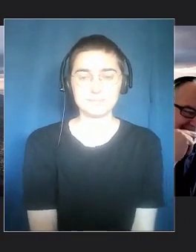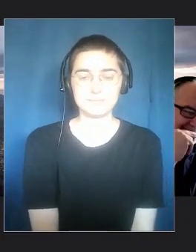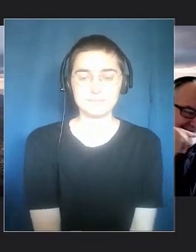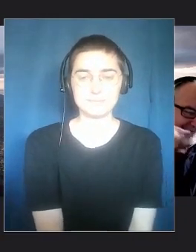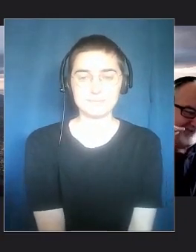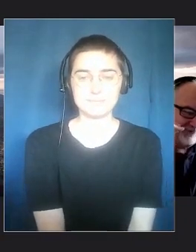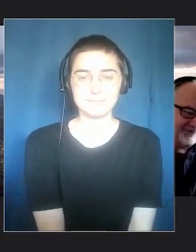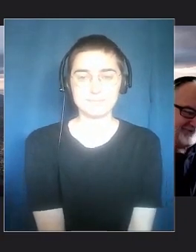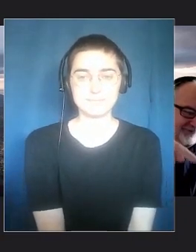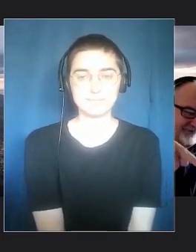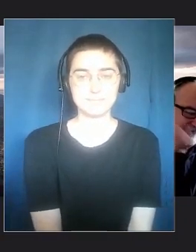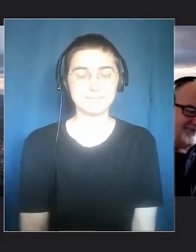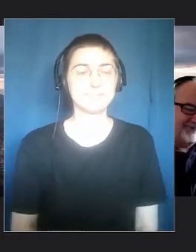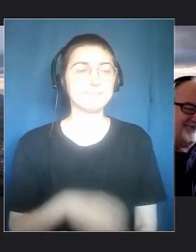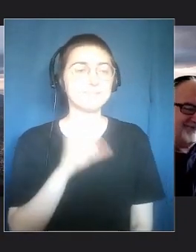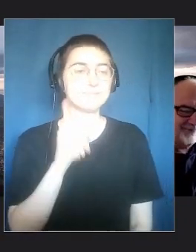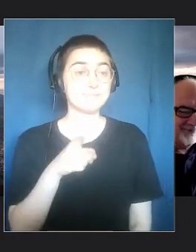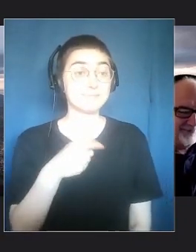Stefania.